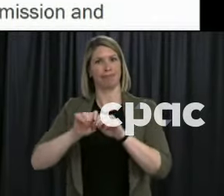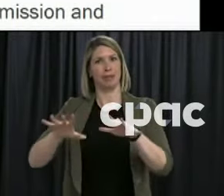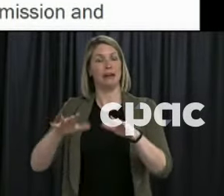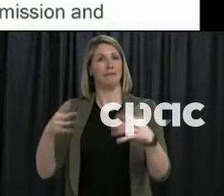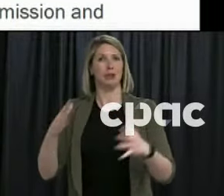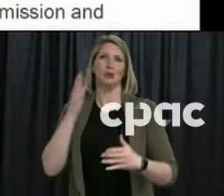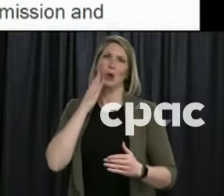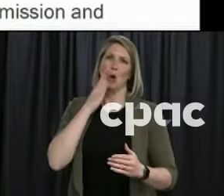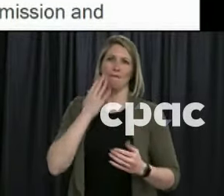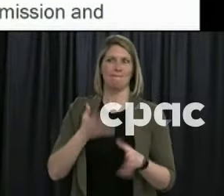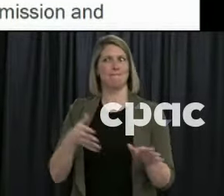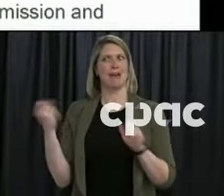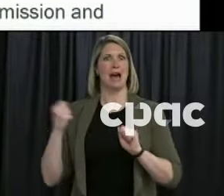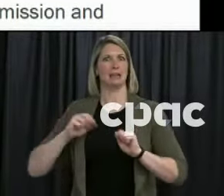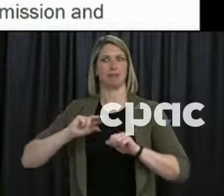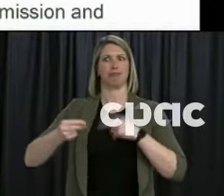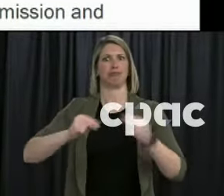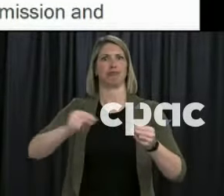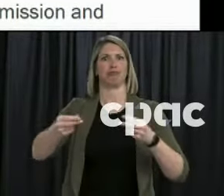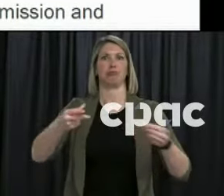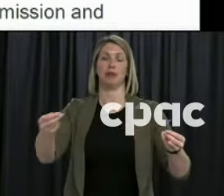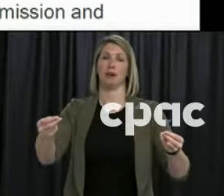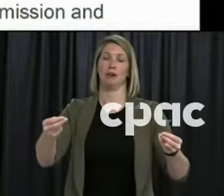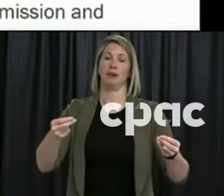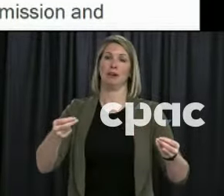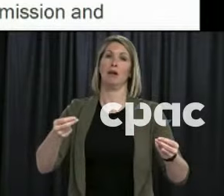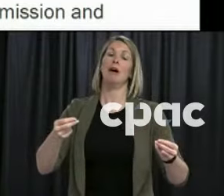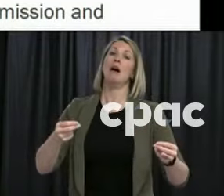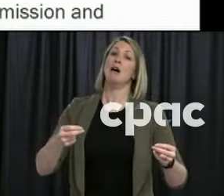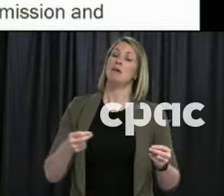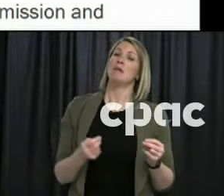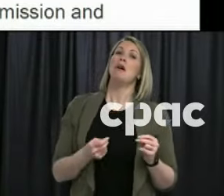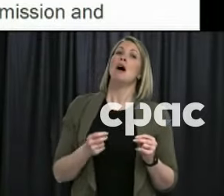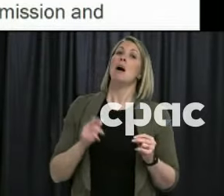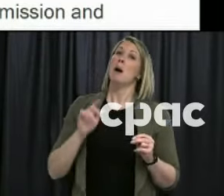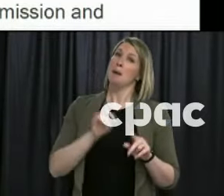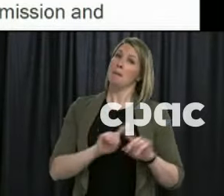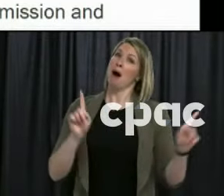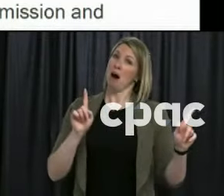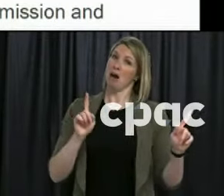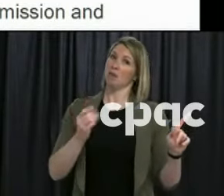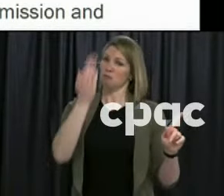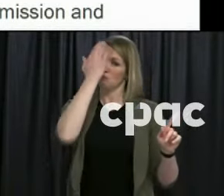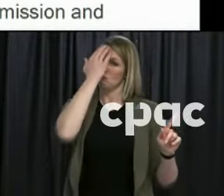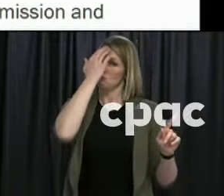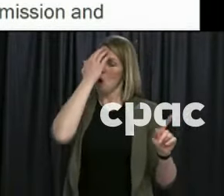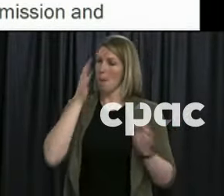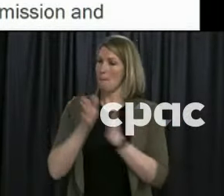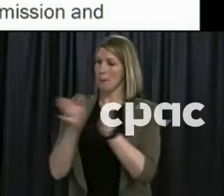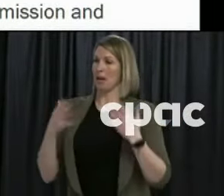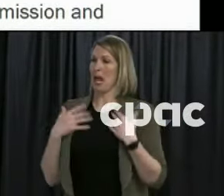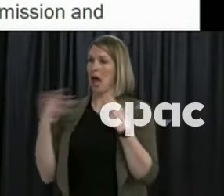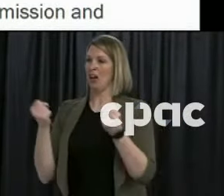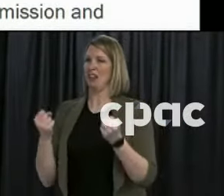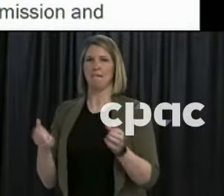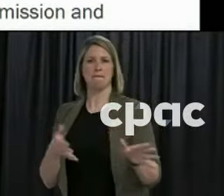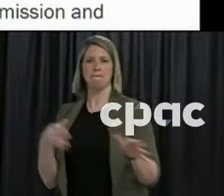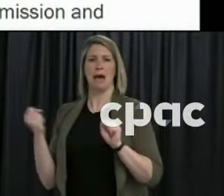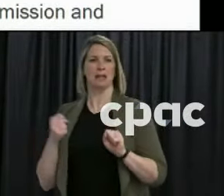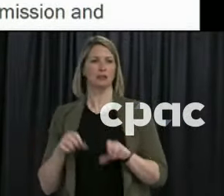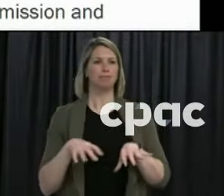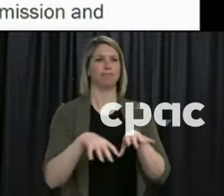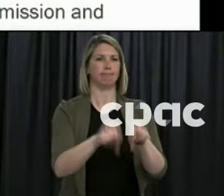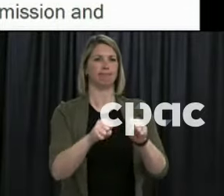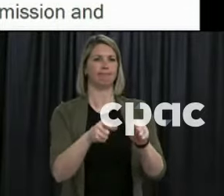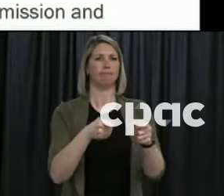very quickly. But on the flip side is that public health measures were very effective in controlling the spread of B.1.1.7. So we